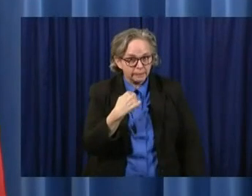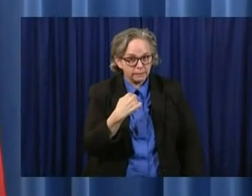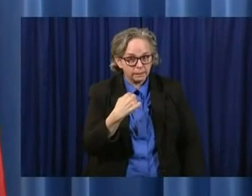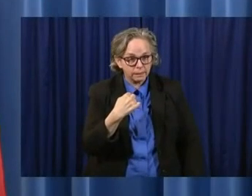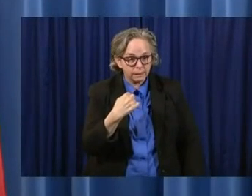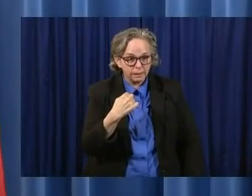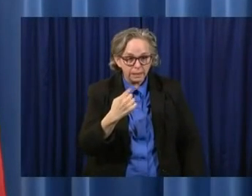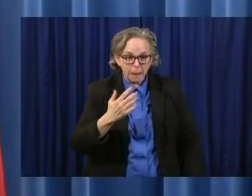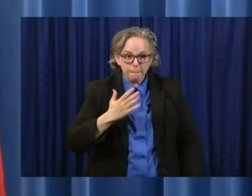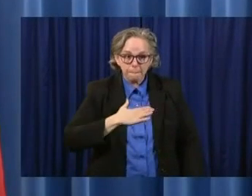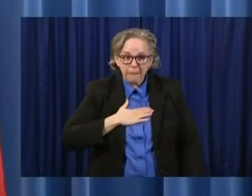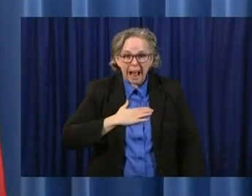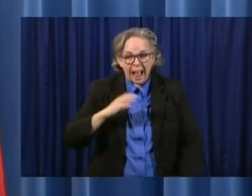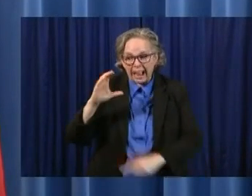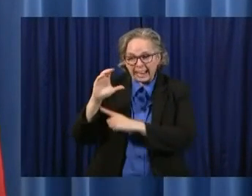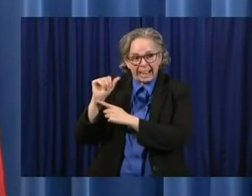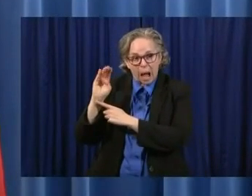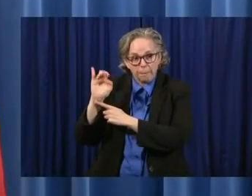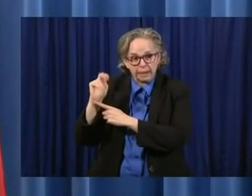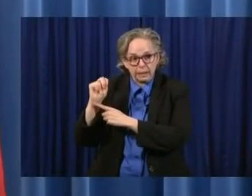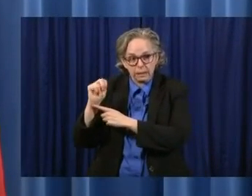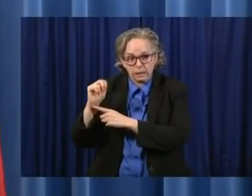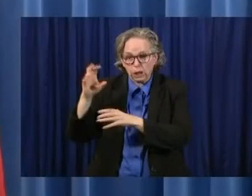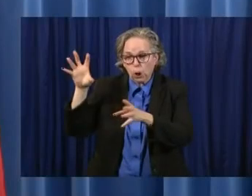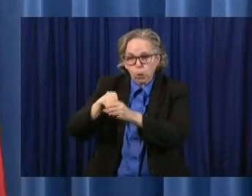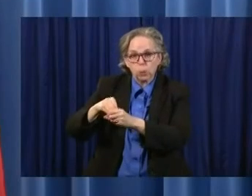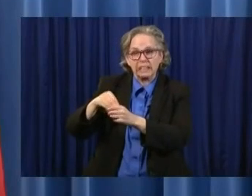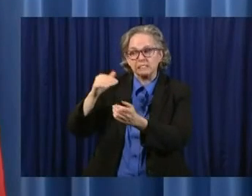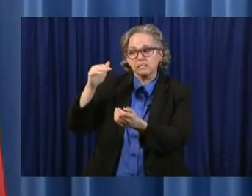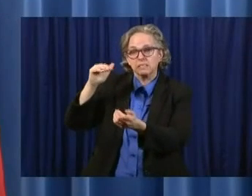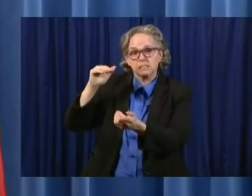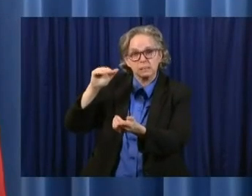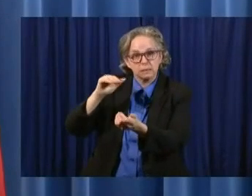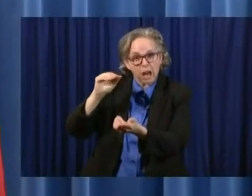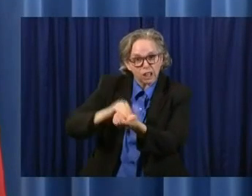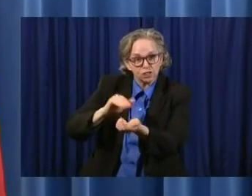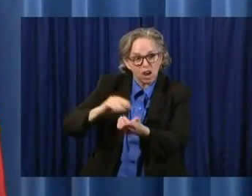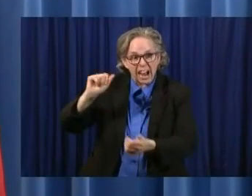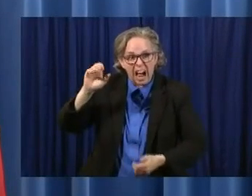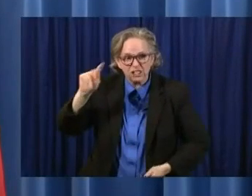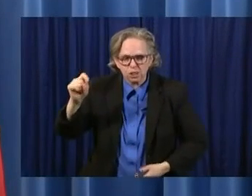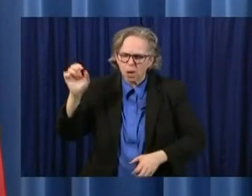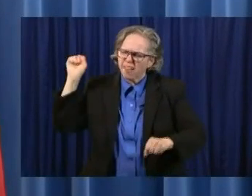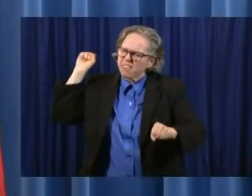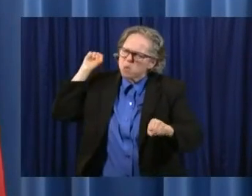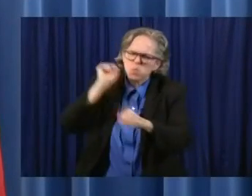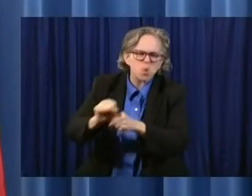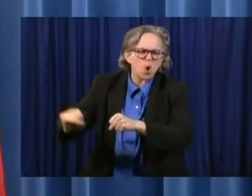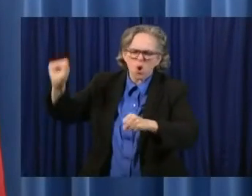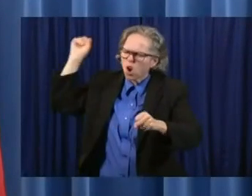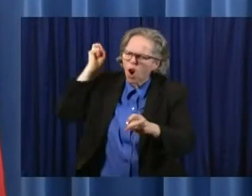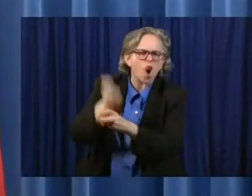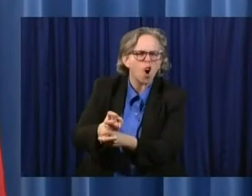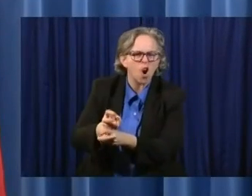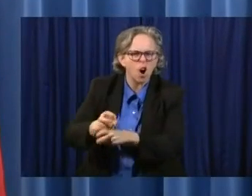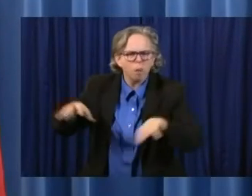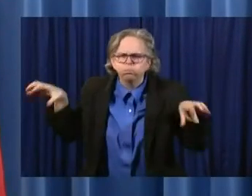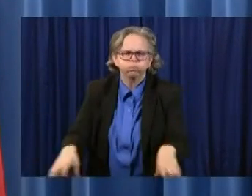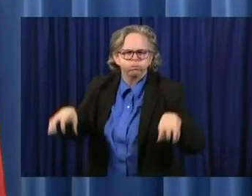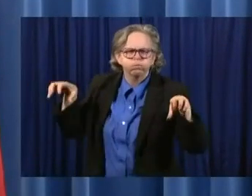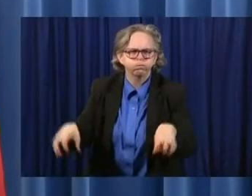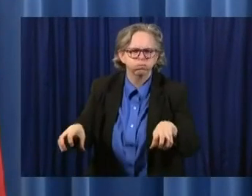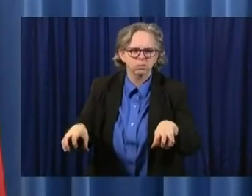Dr. Acton included, work exceedingly, exceedingly hard. But I set the policy.